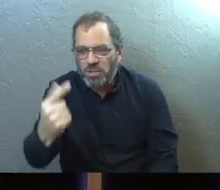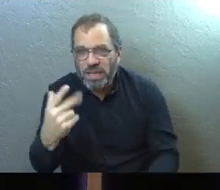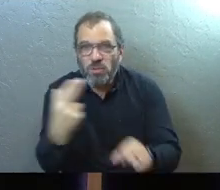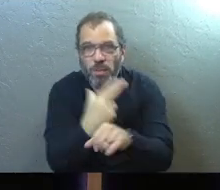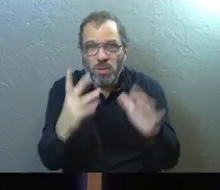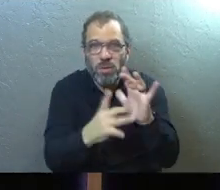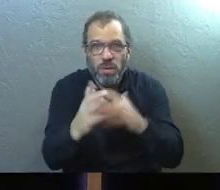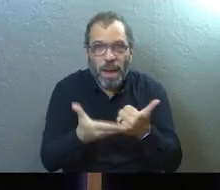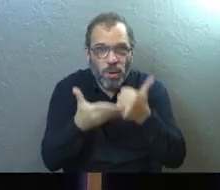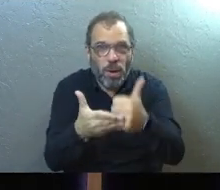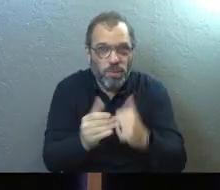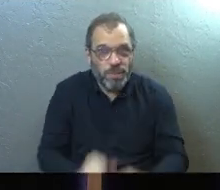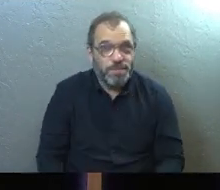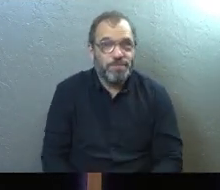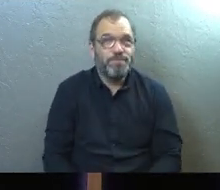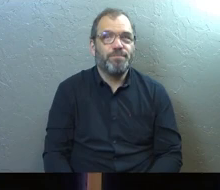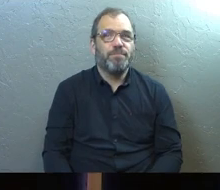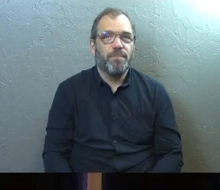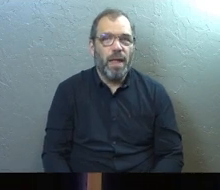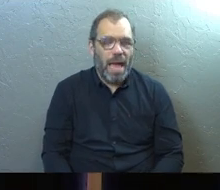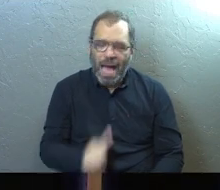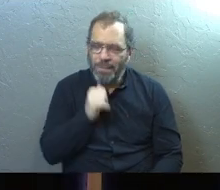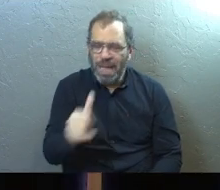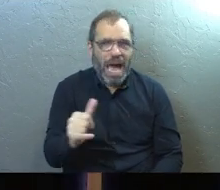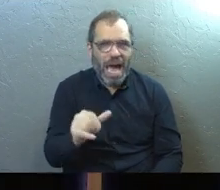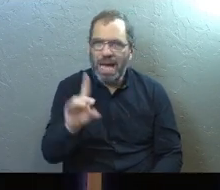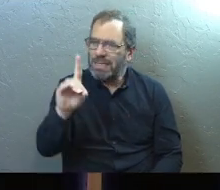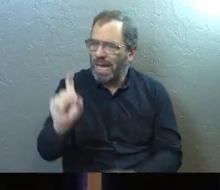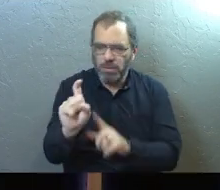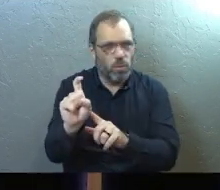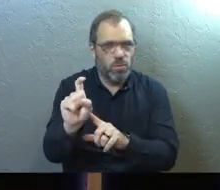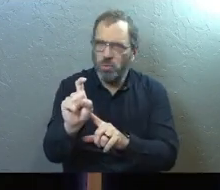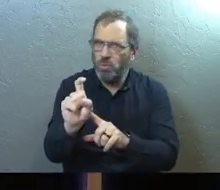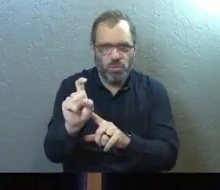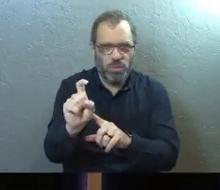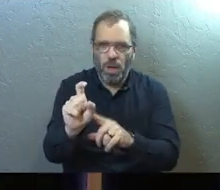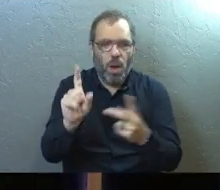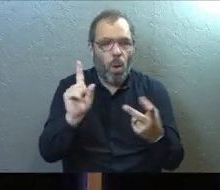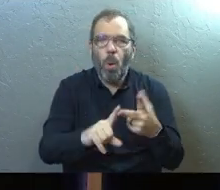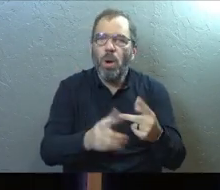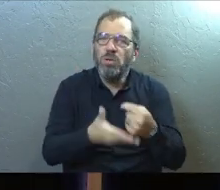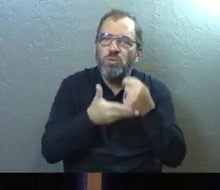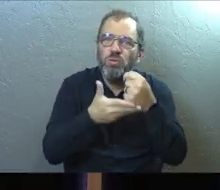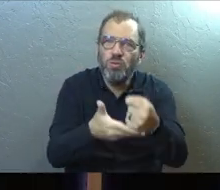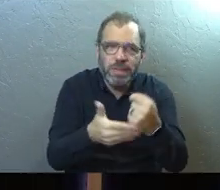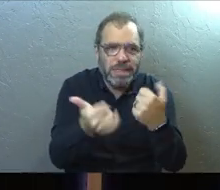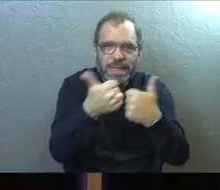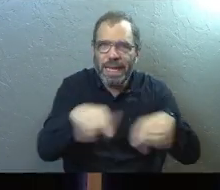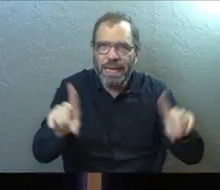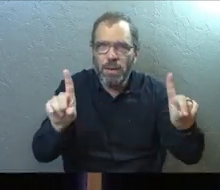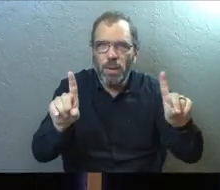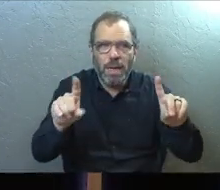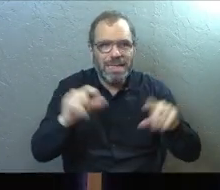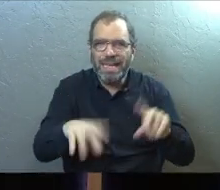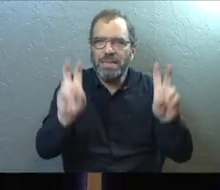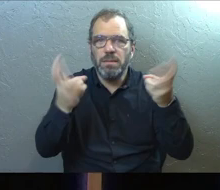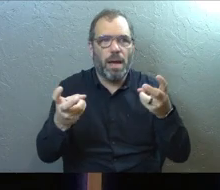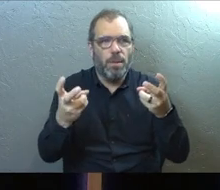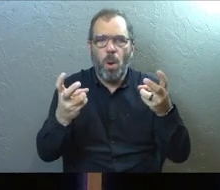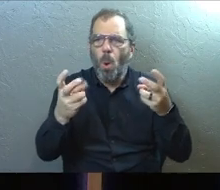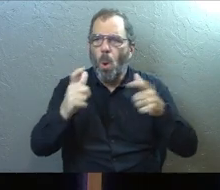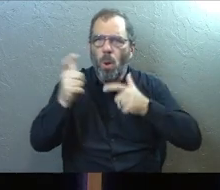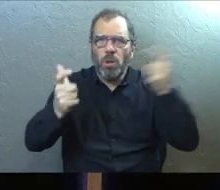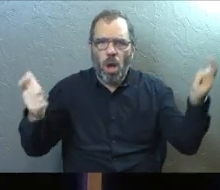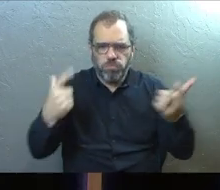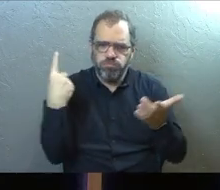so. So I'm going to help us with the Bible. I'm not here to diagnose you today. I'm certainly not here to treat anybody. This topic is far